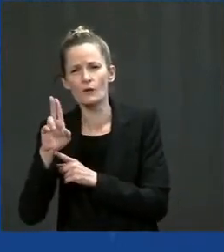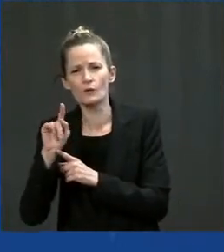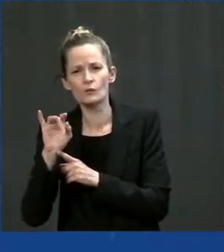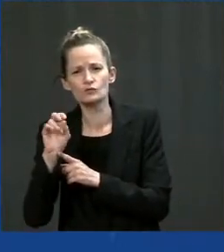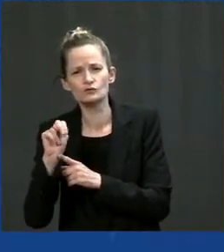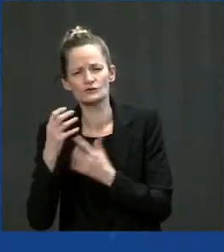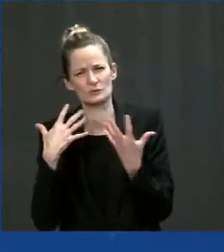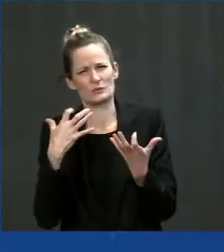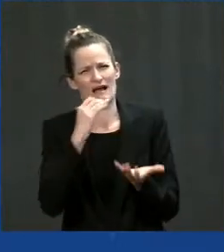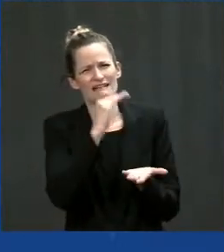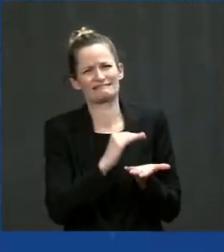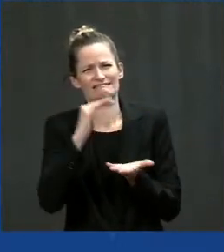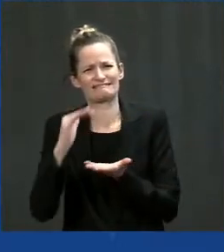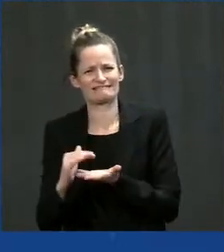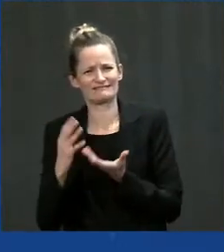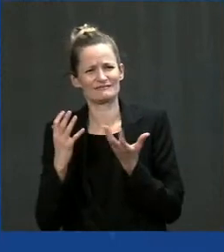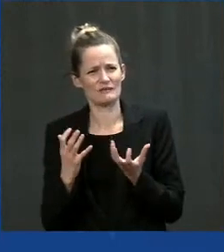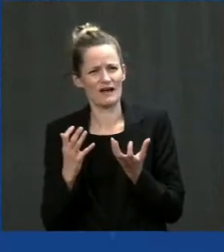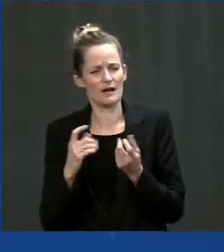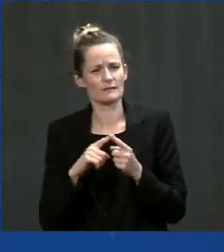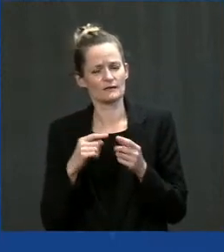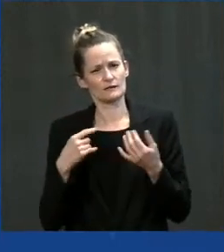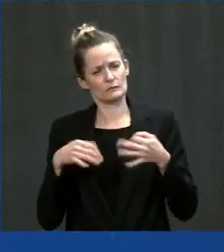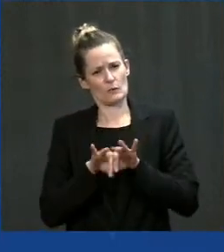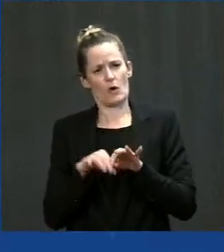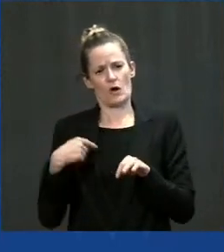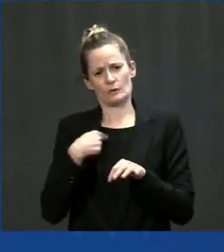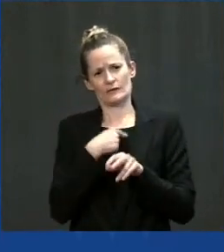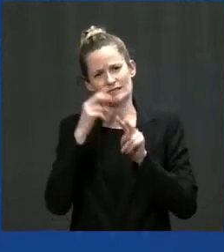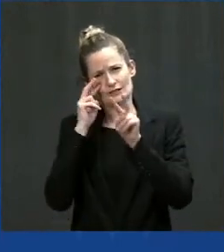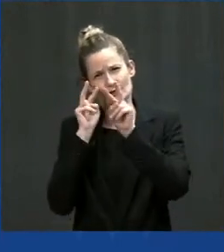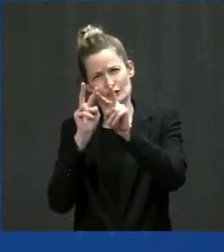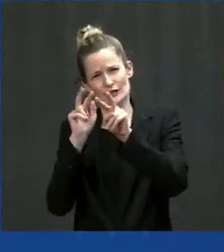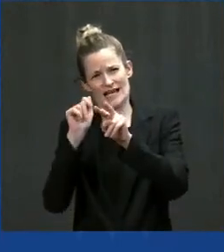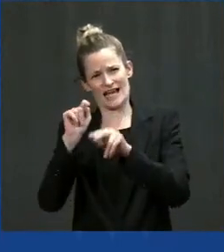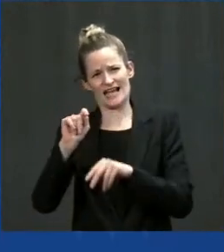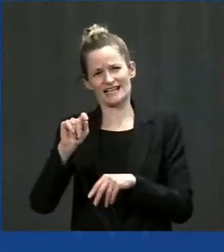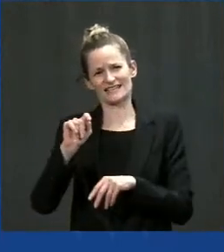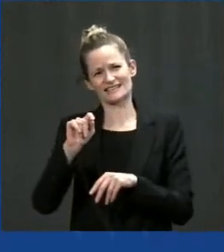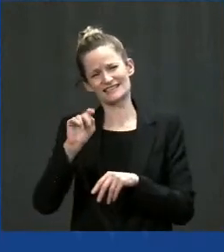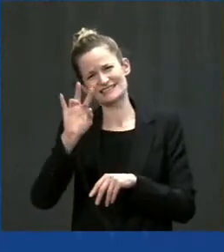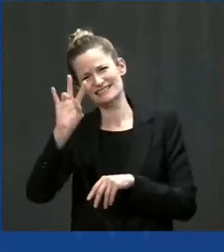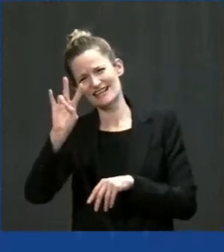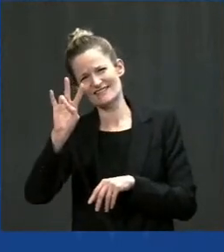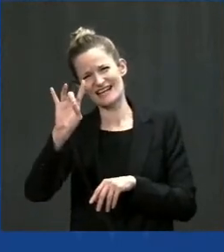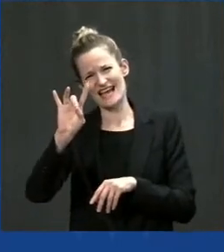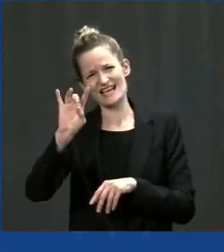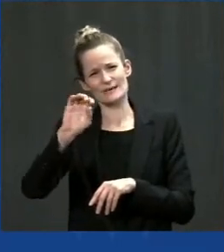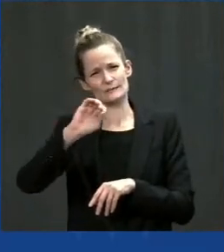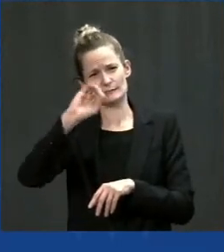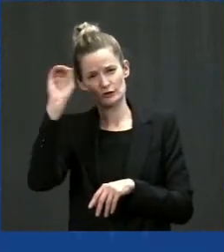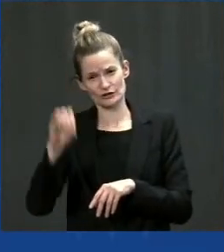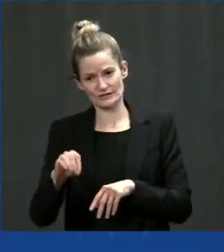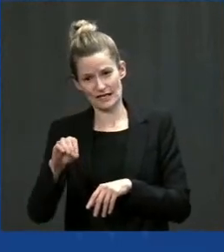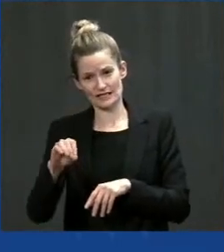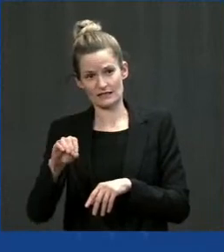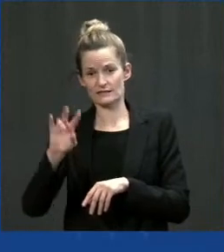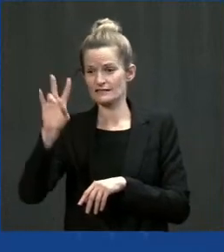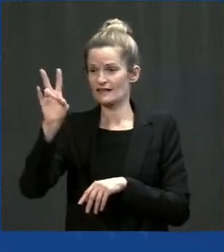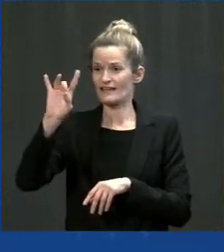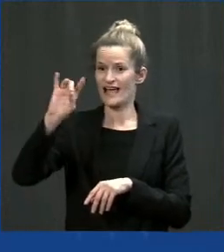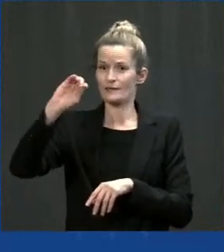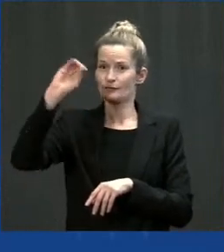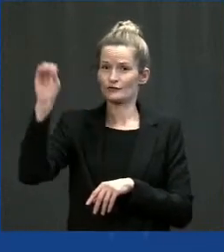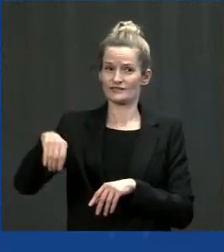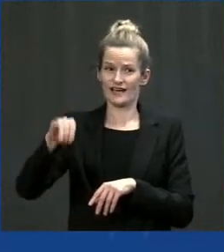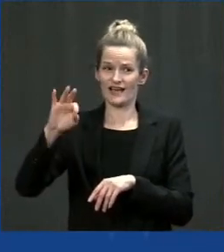78 percent of the public transit systems across the United States. So this 39 billion in